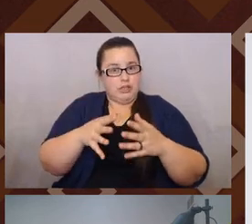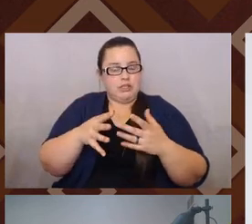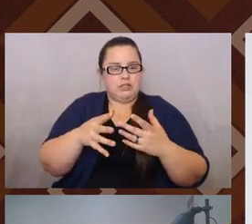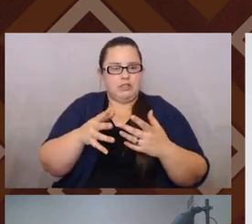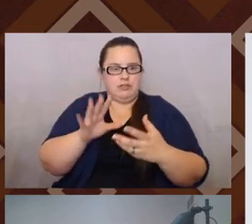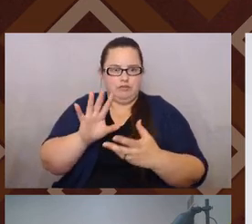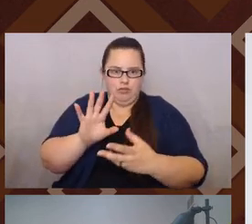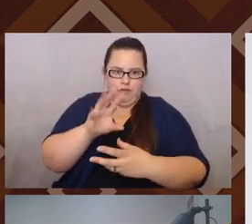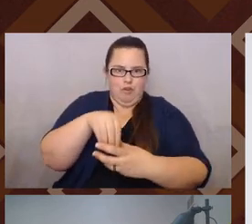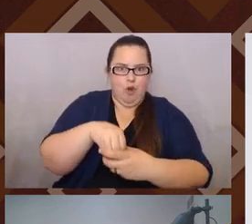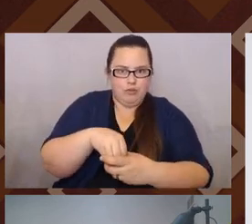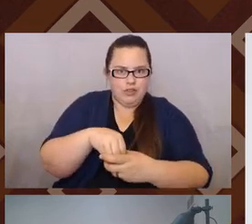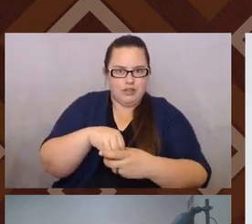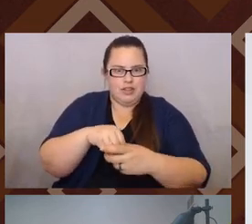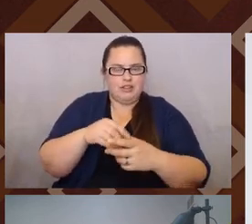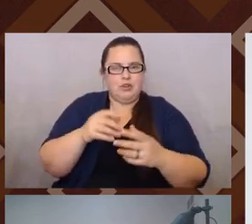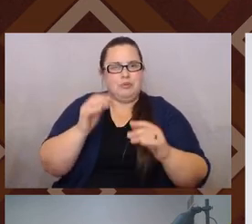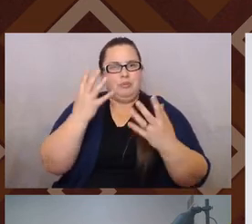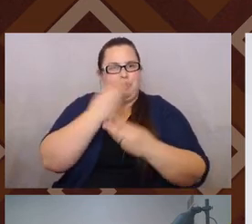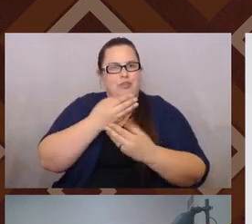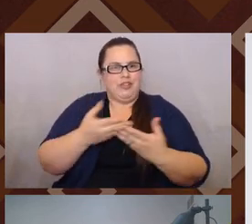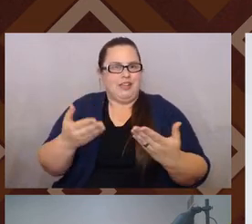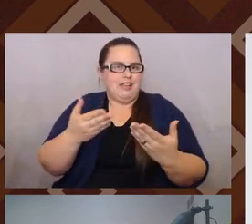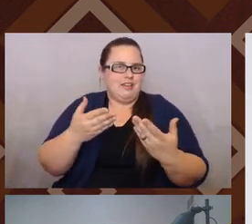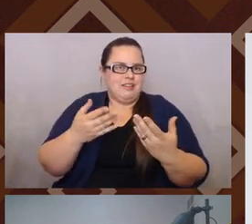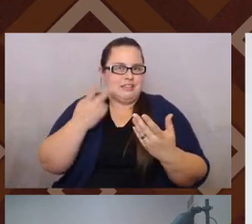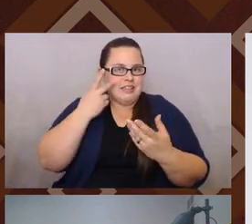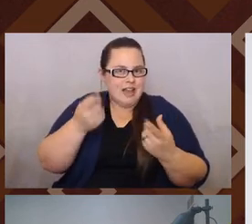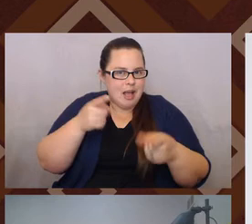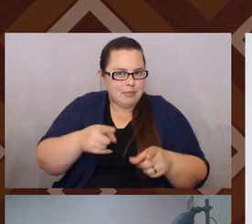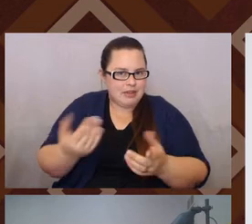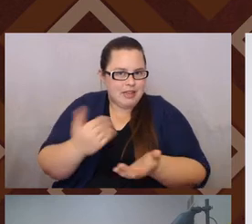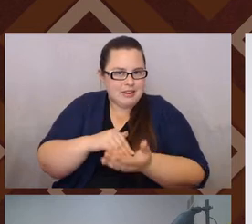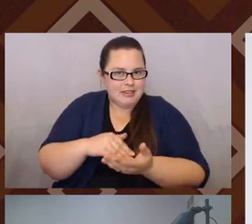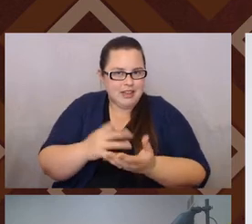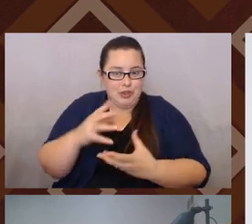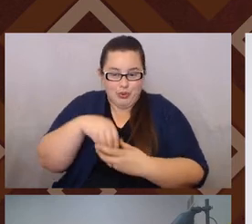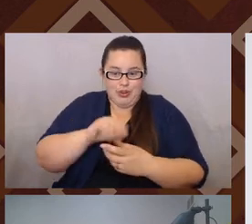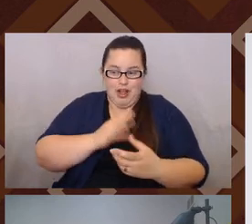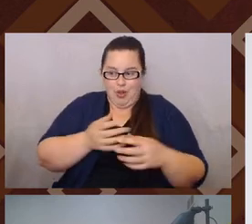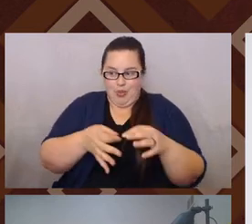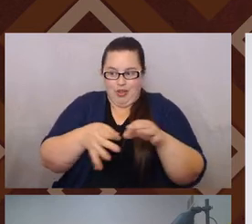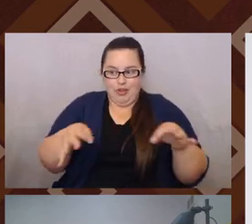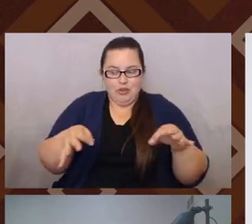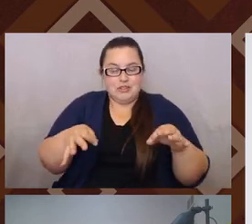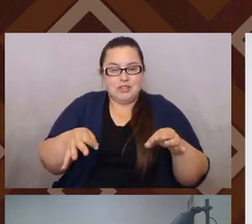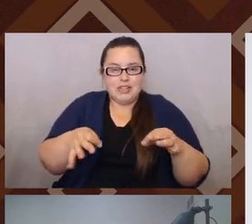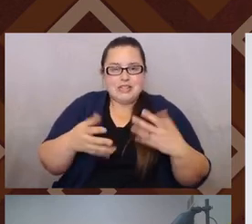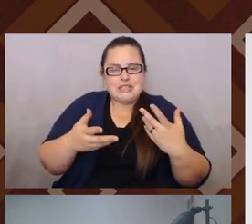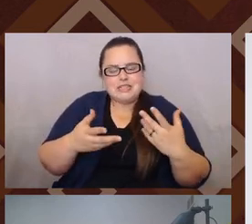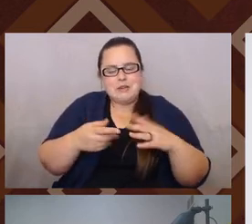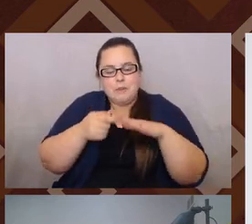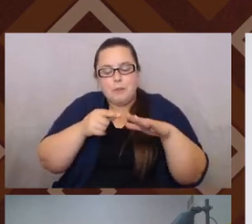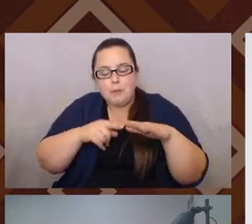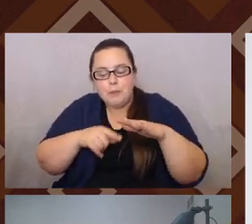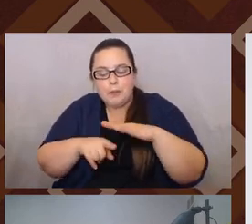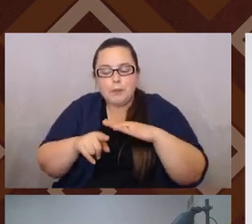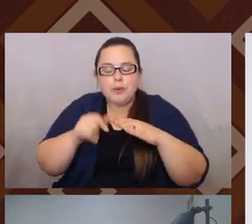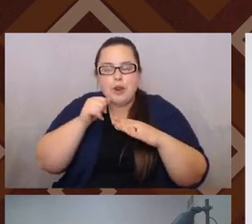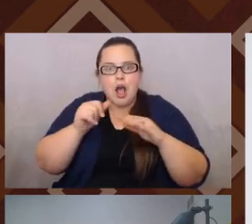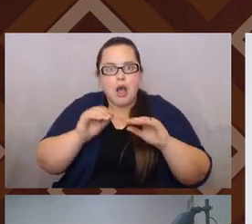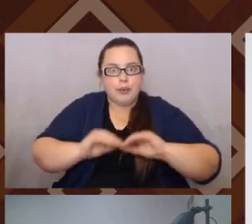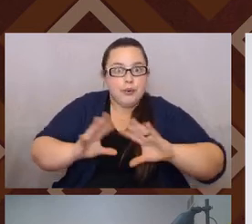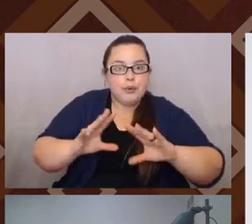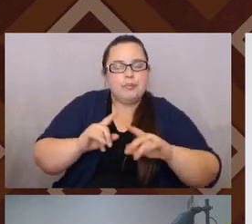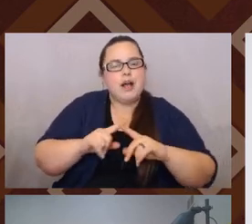thing to see it happening again, even with our language, right. Um, very like subtle, but important ways. Um, I will say that the